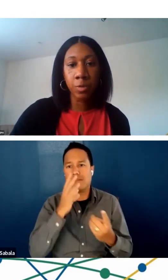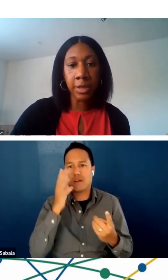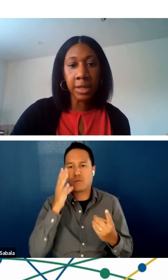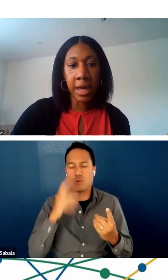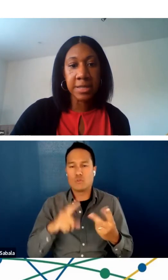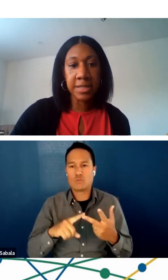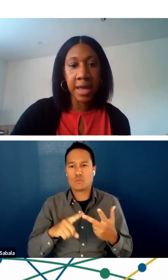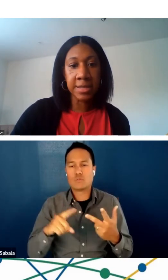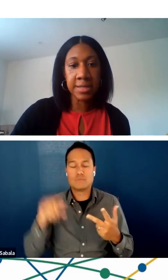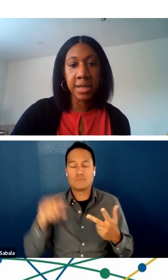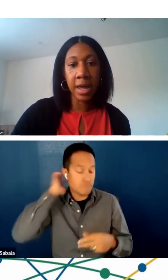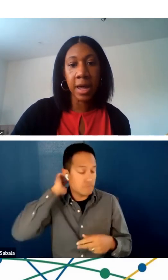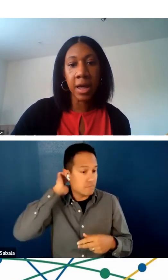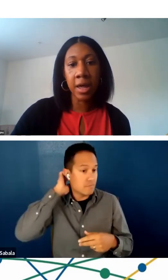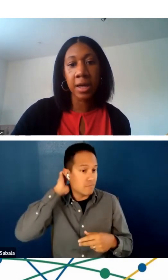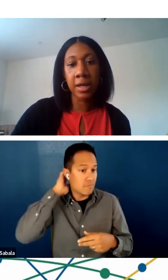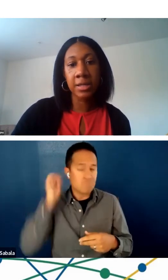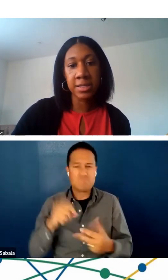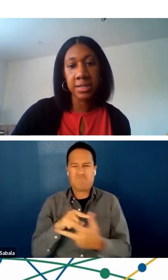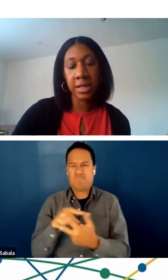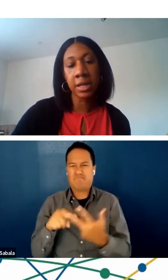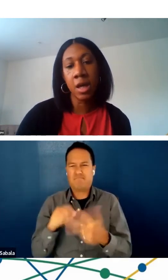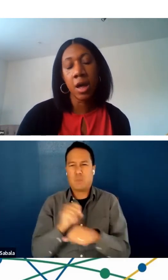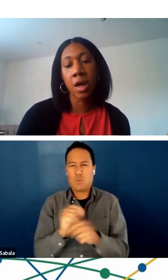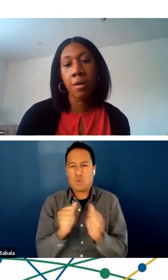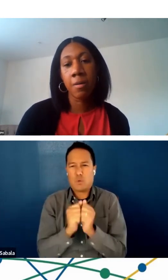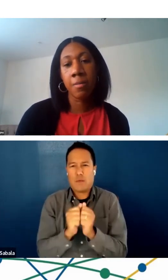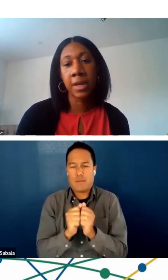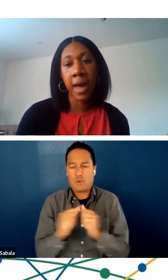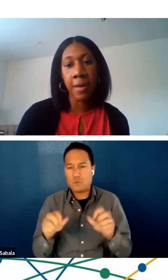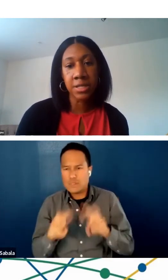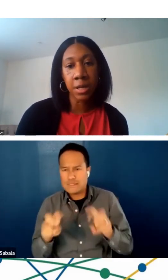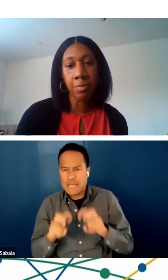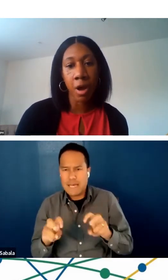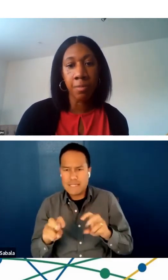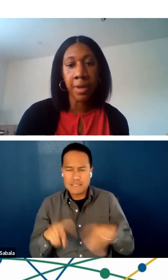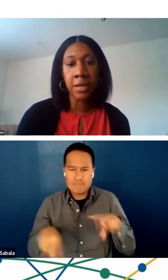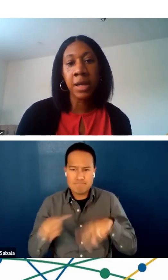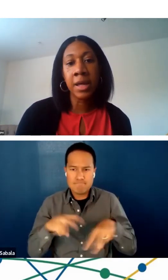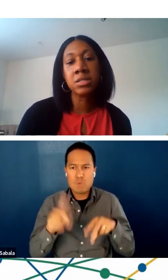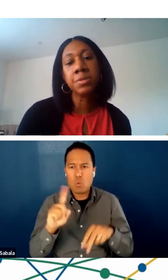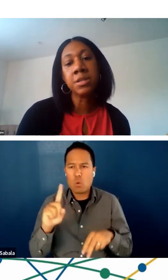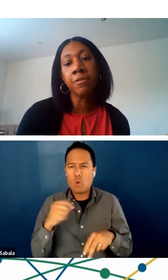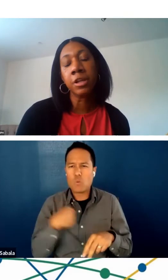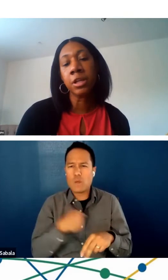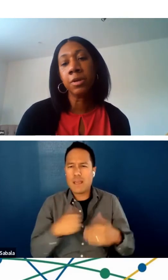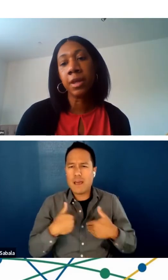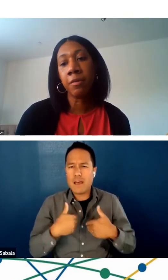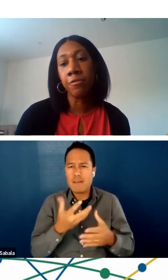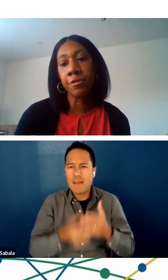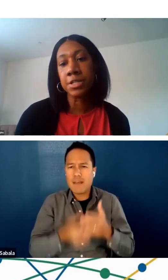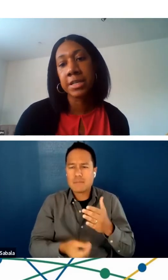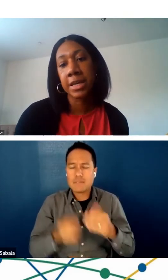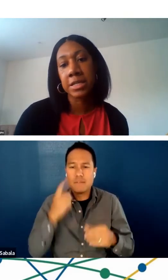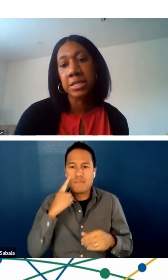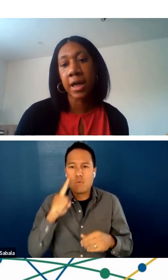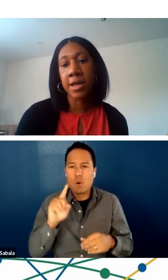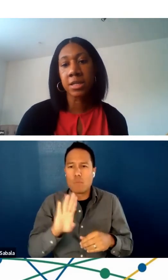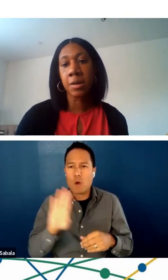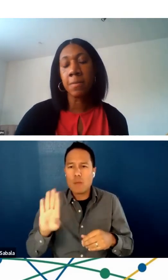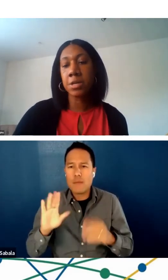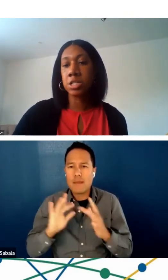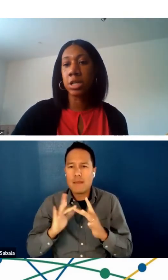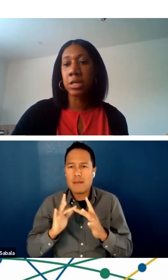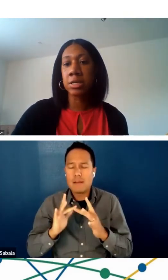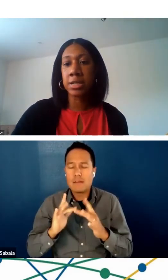and really assess existing gaps in broadband, and specifically within four states,